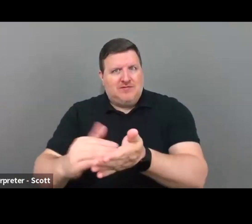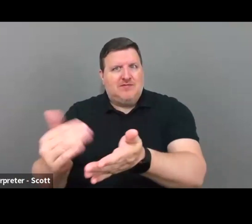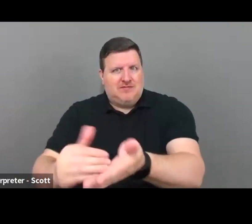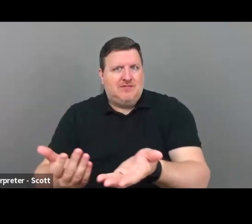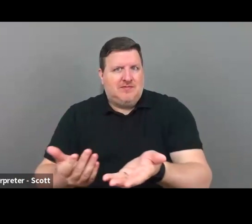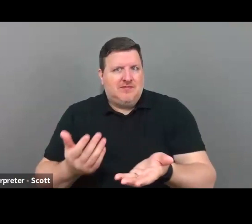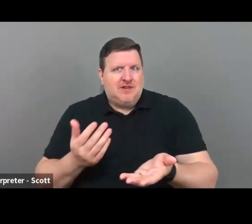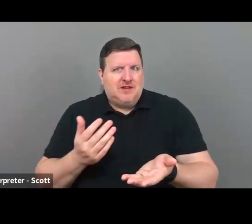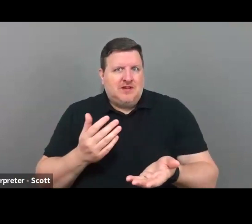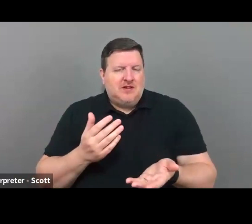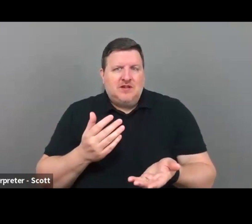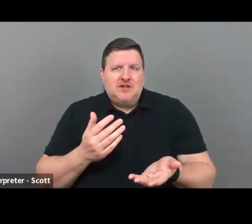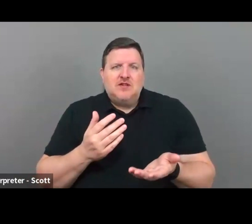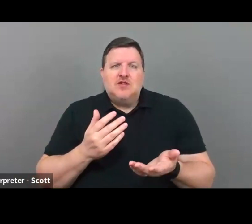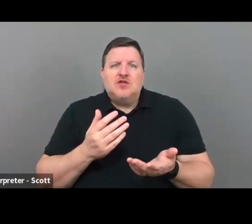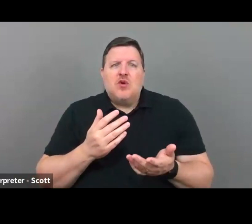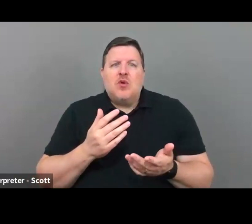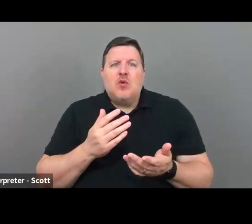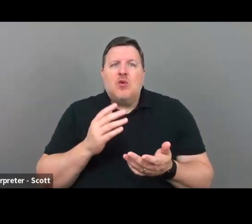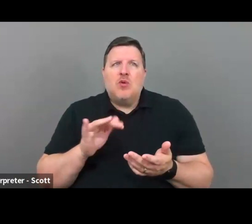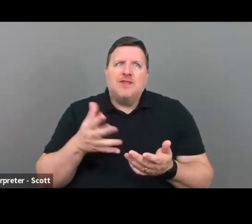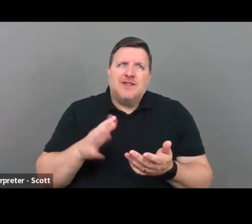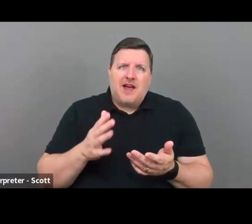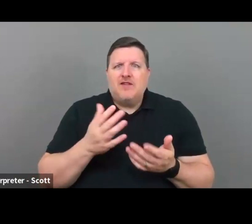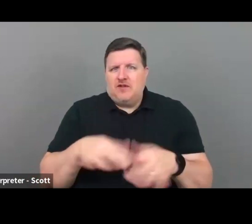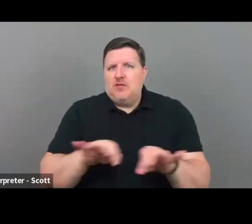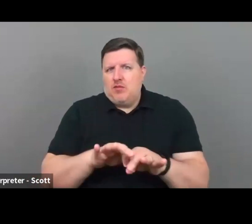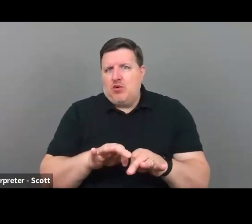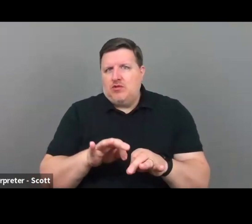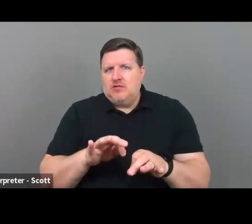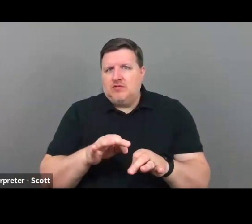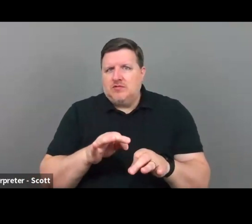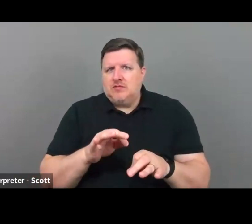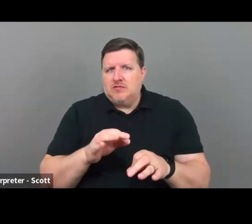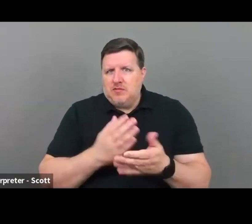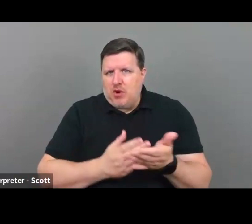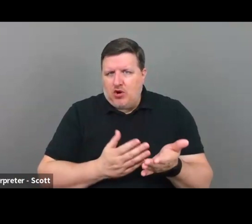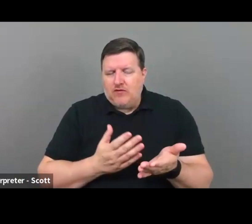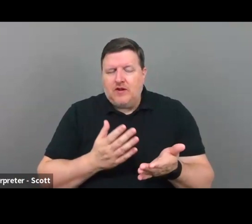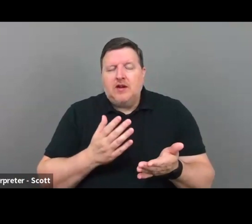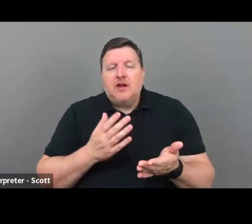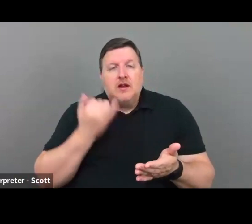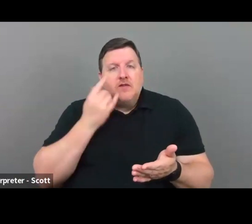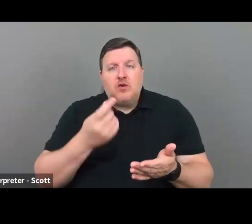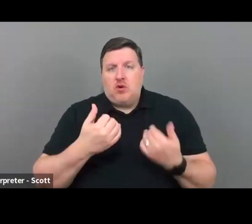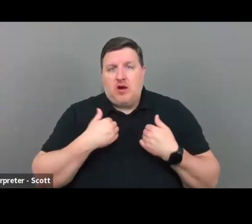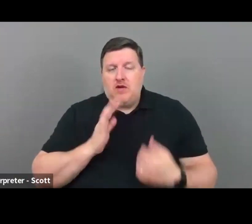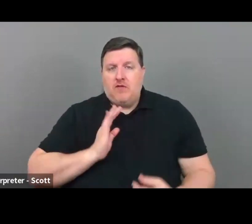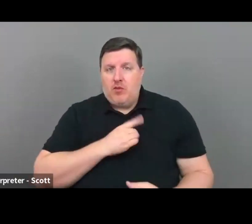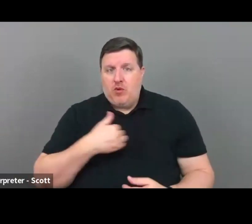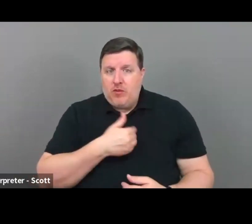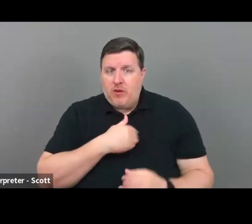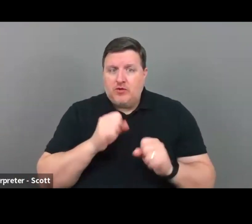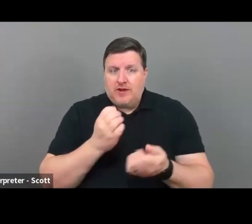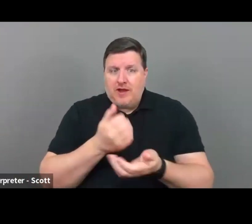You can, you know, so that, that's kind of a, an important step. Um, and if you have board members that can help, that can